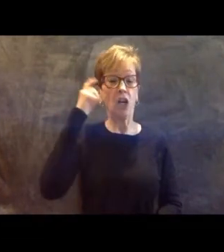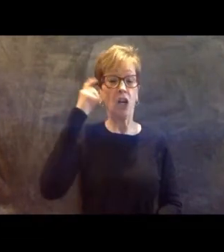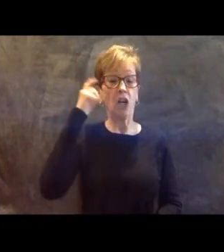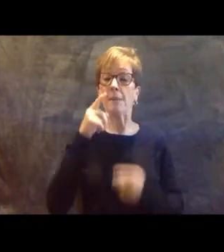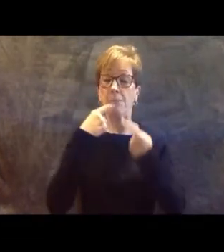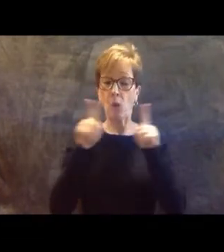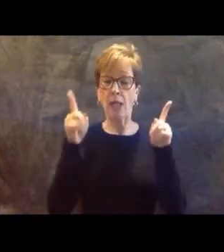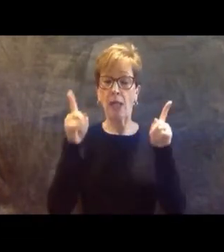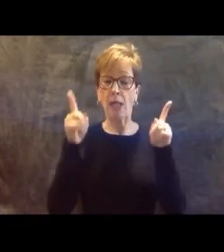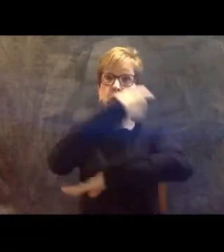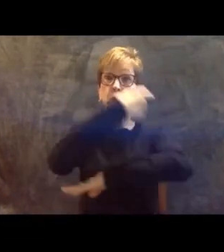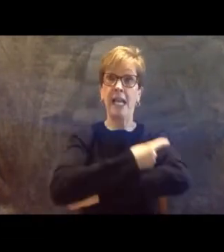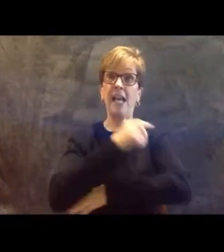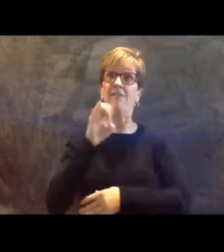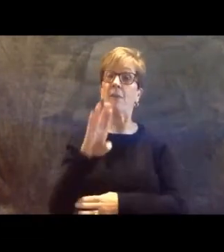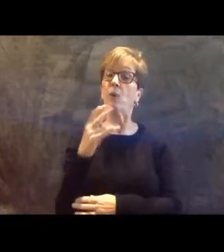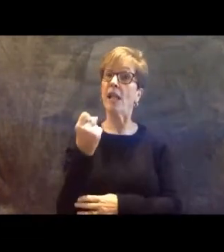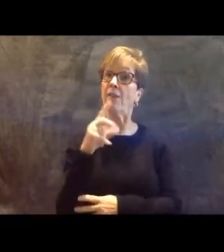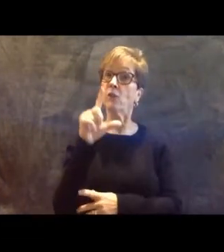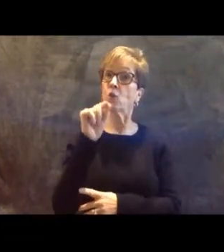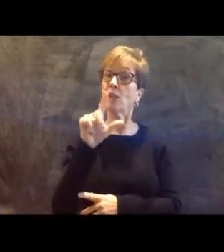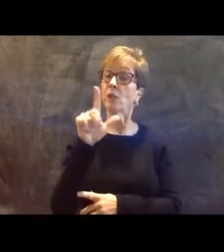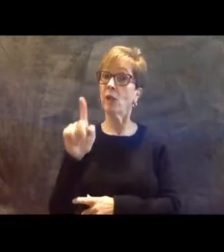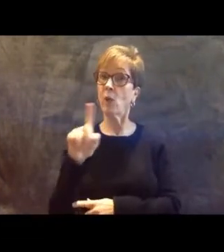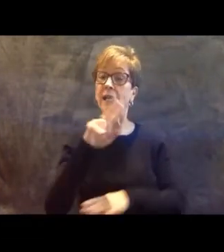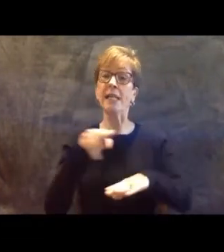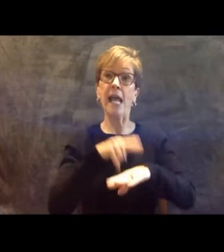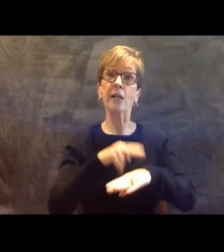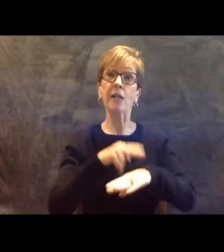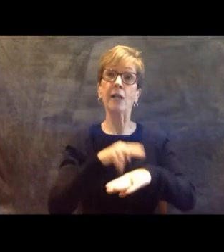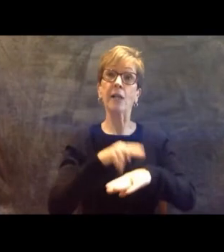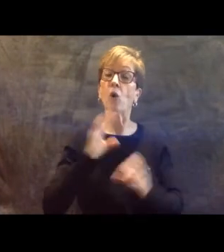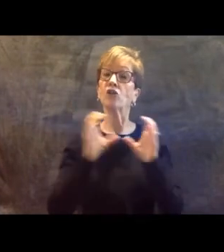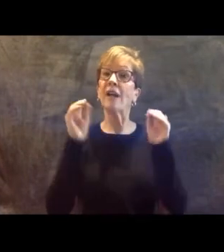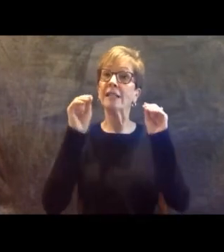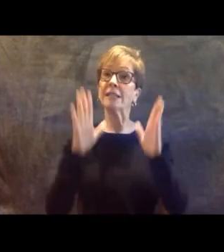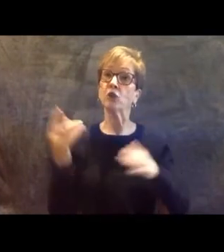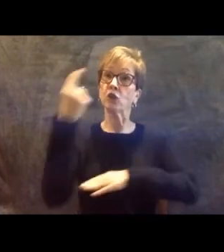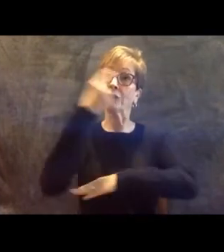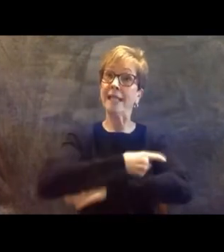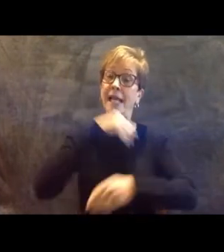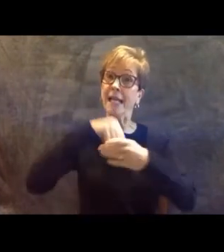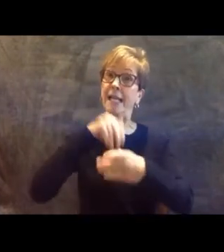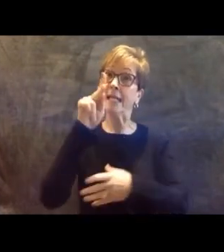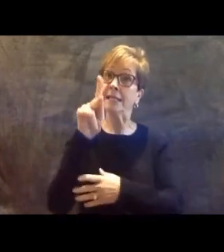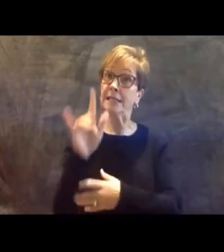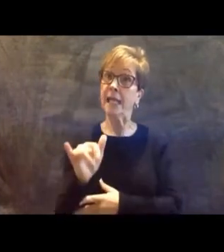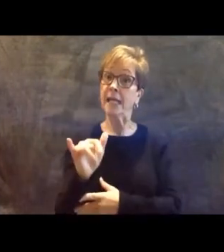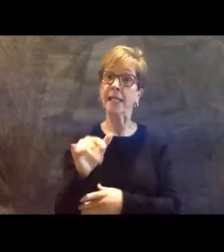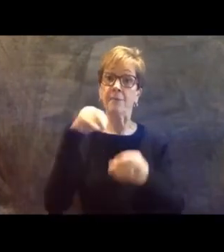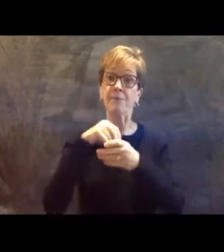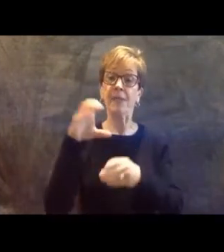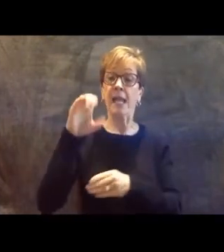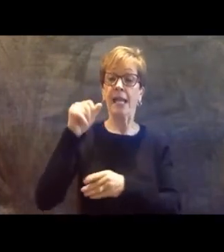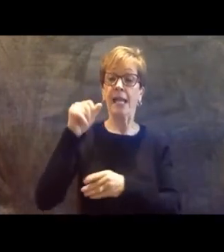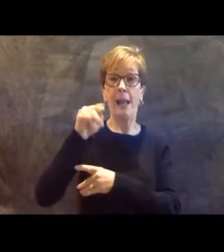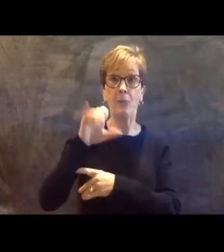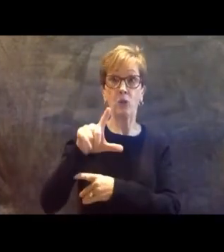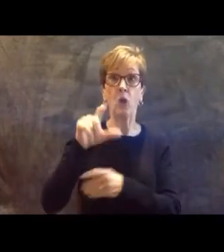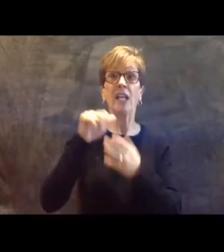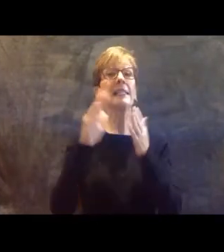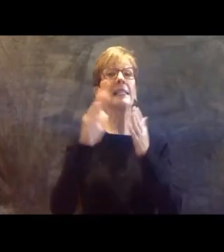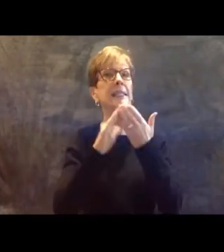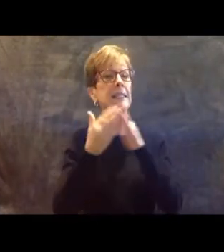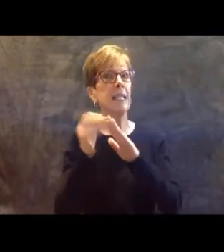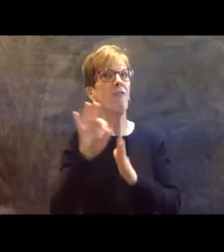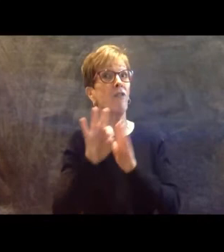2021, as National Board Certified Teacher Day in Kentucky, done at the Capitol in the city of Frankfort on this 11th day